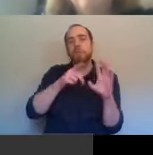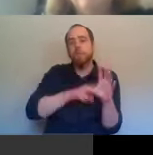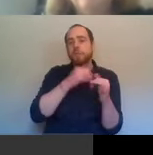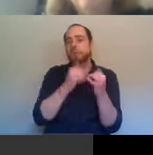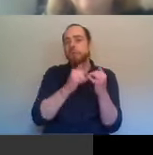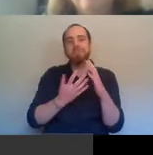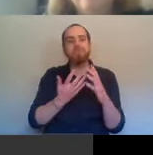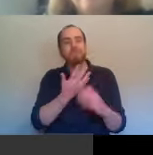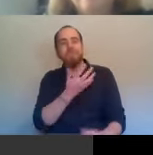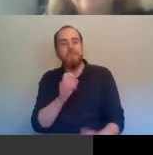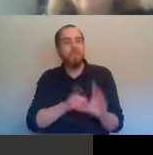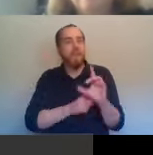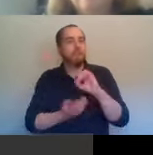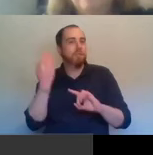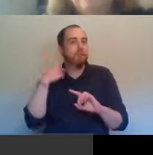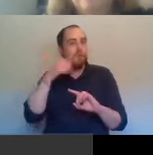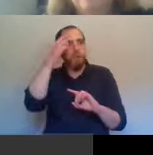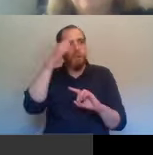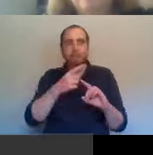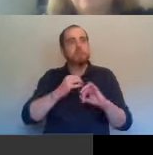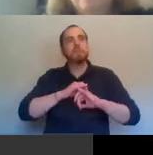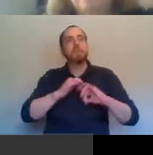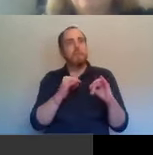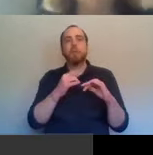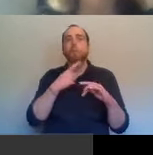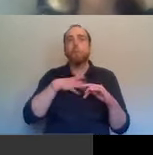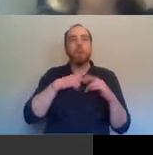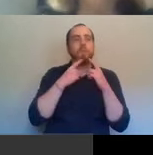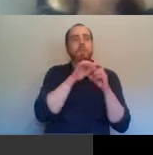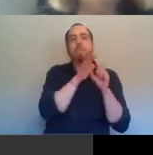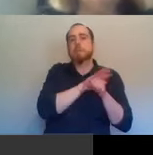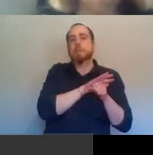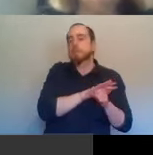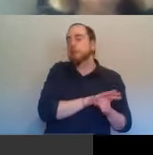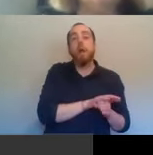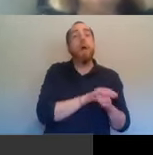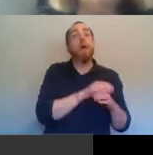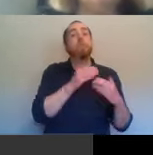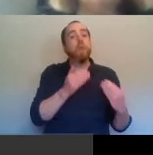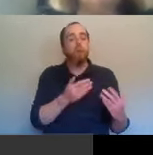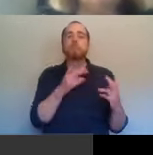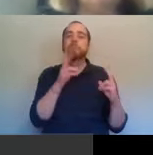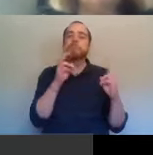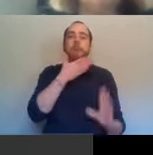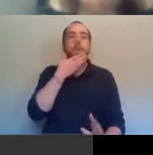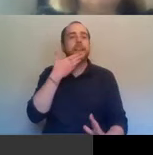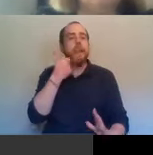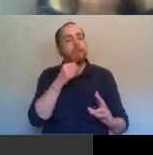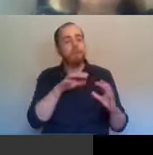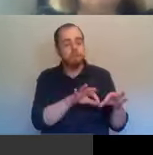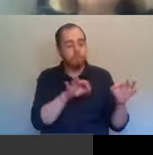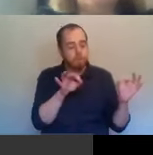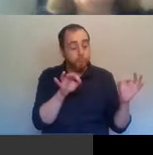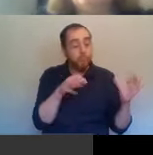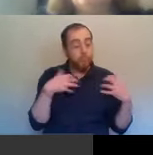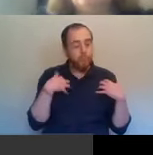-odd years ago. The president here is just wanting to repress the whole thing. Now there is a kind of polite interest, and they're probably weary with